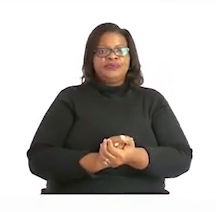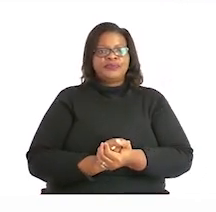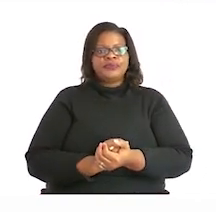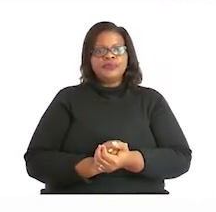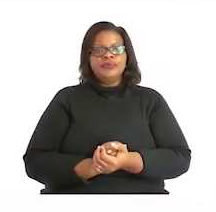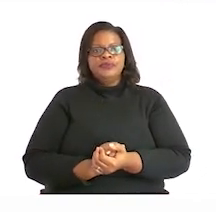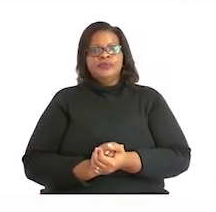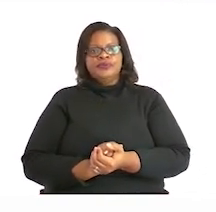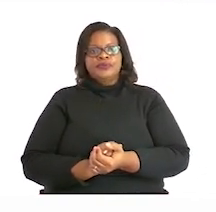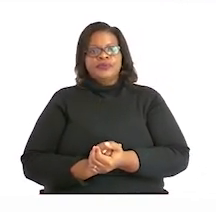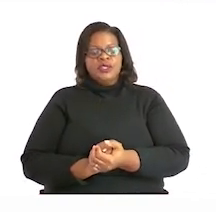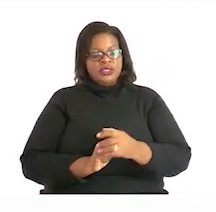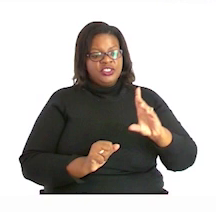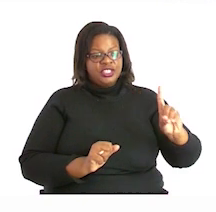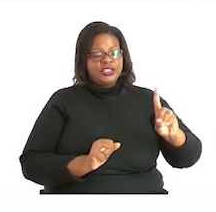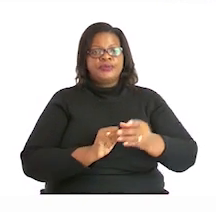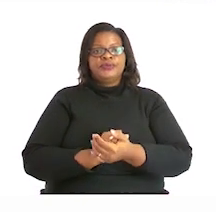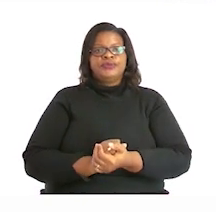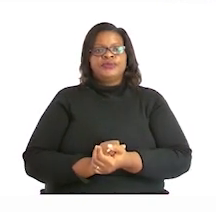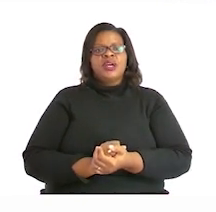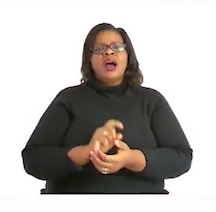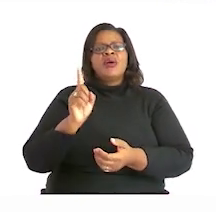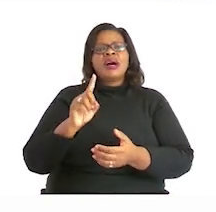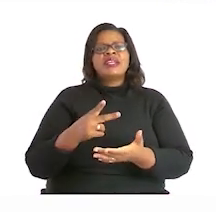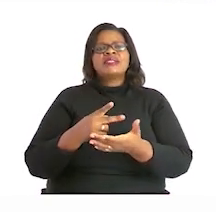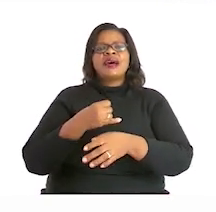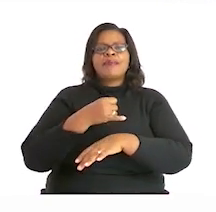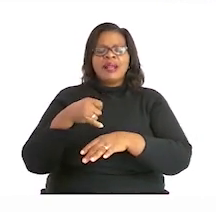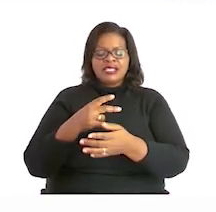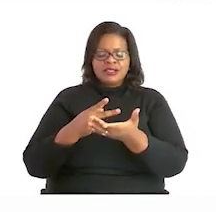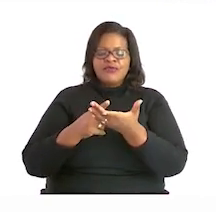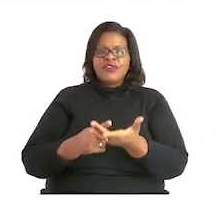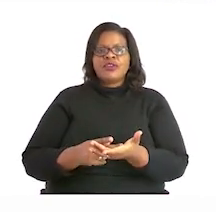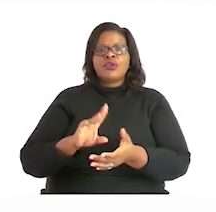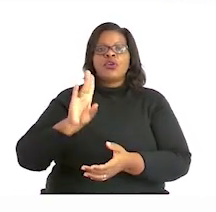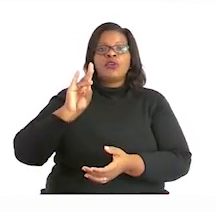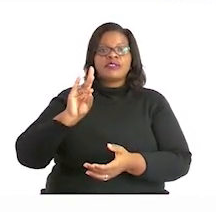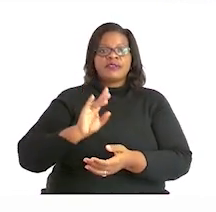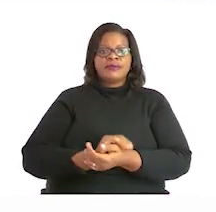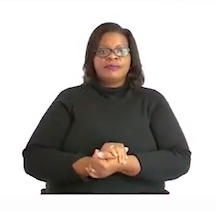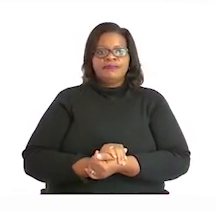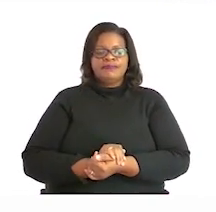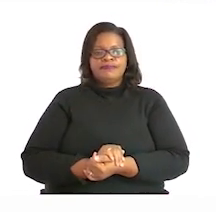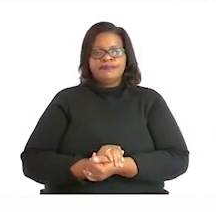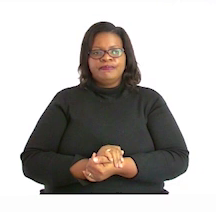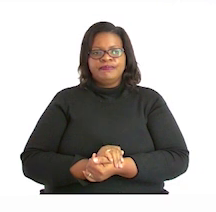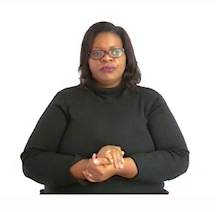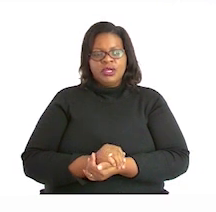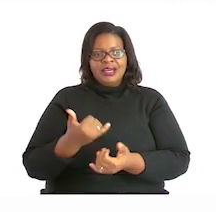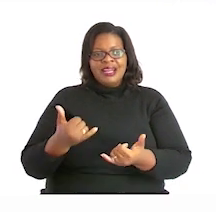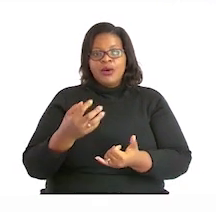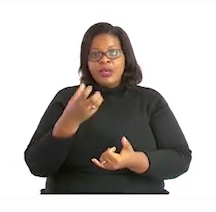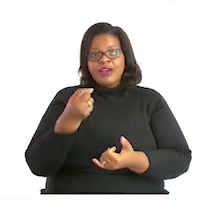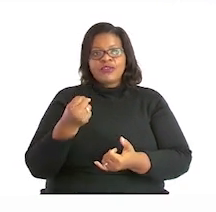So, let's try. What is the place value of the seven? Here, we hear the